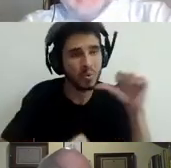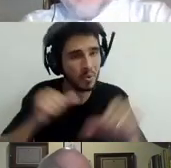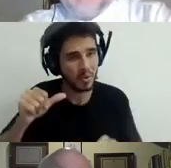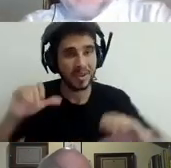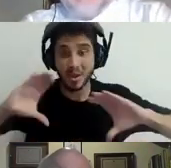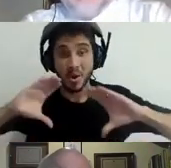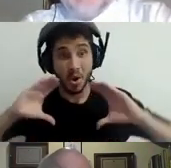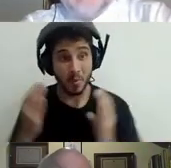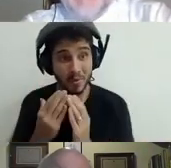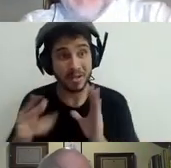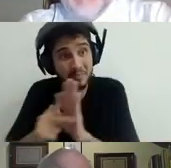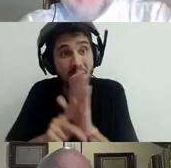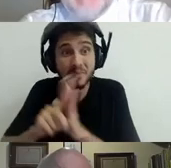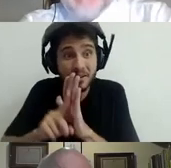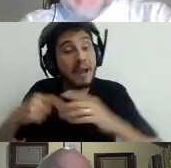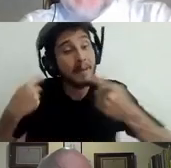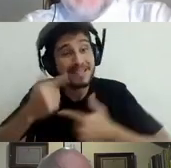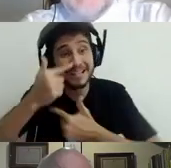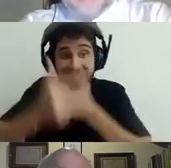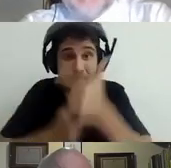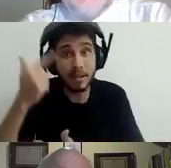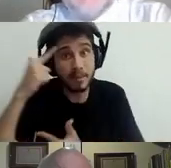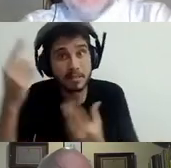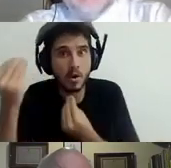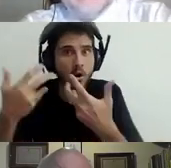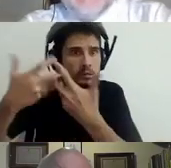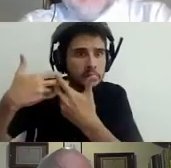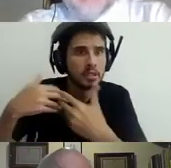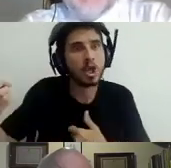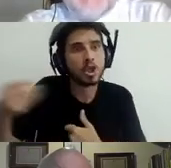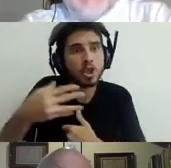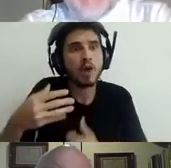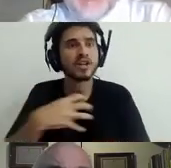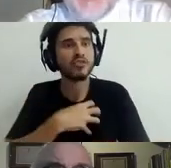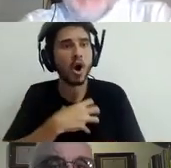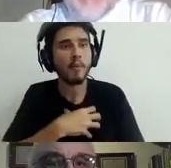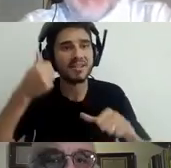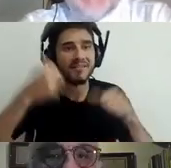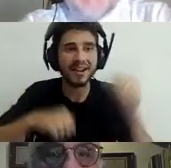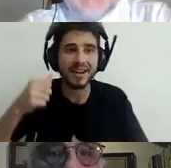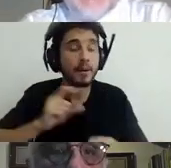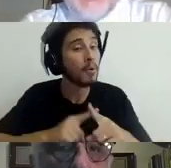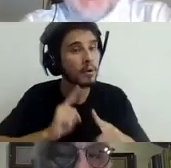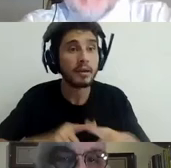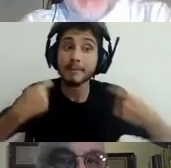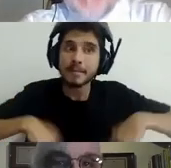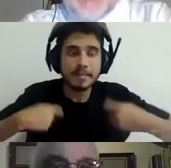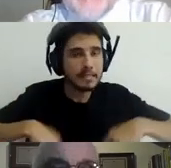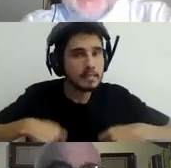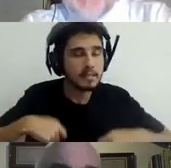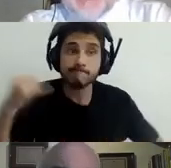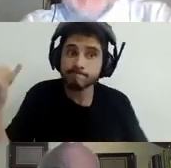new types of assessments. And there is a huge policy need for this. Many countries are